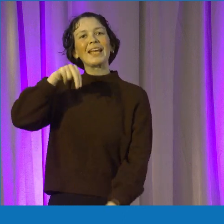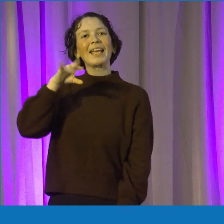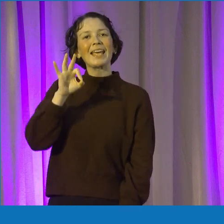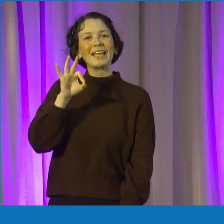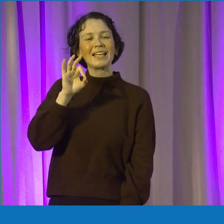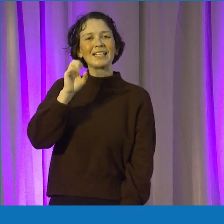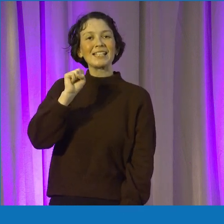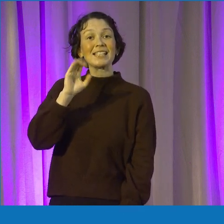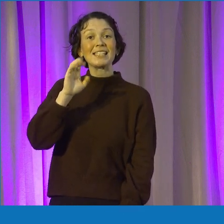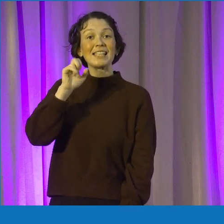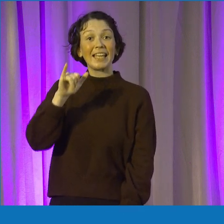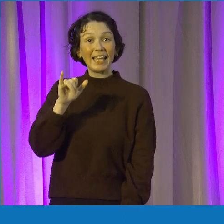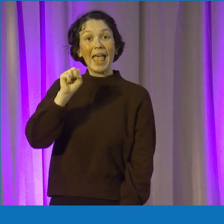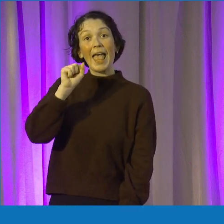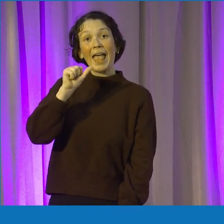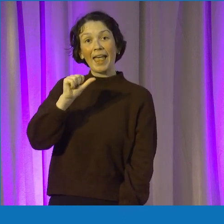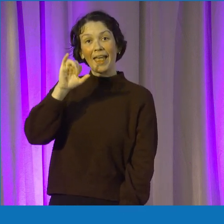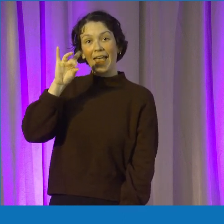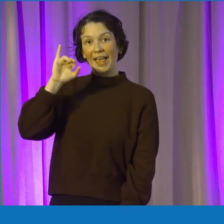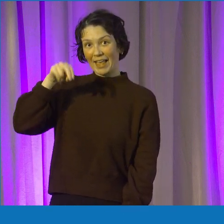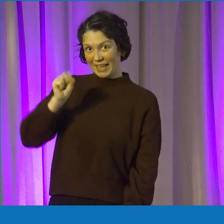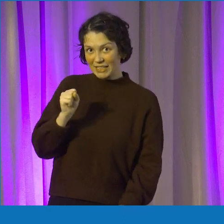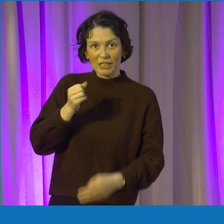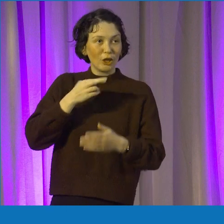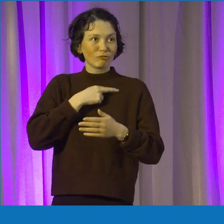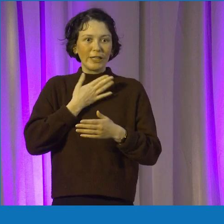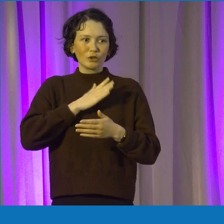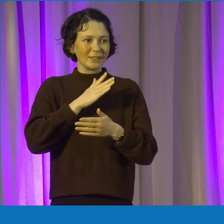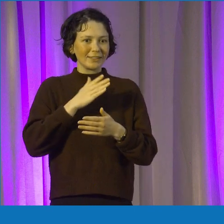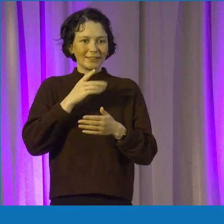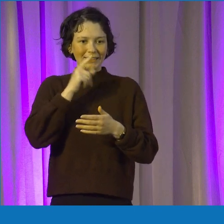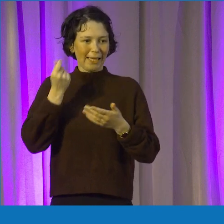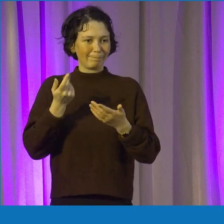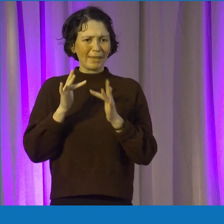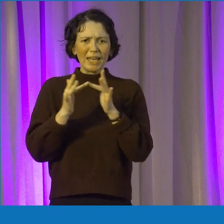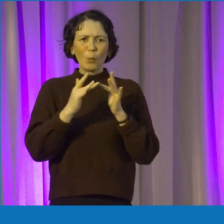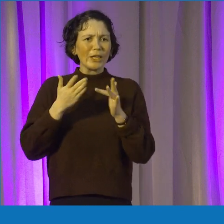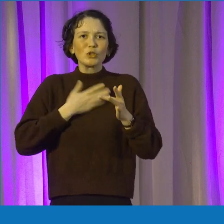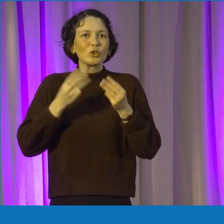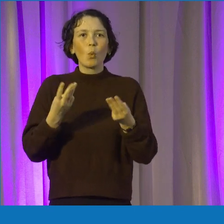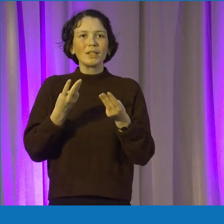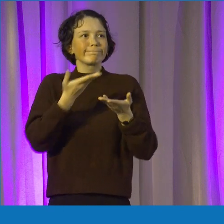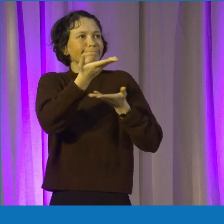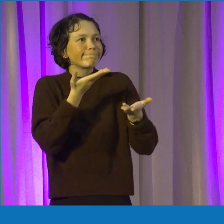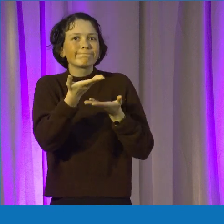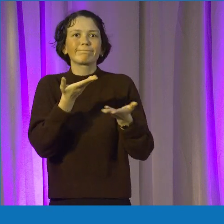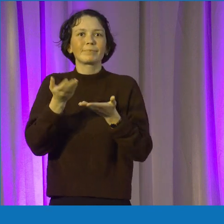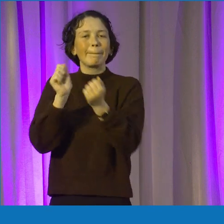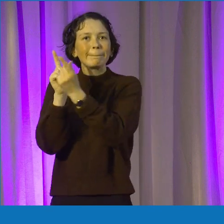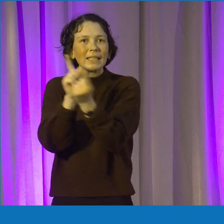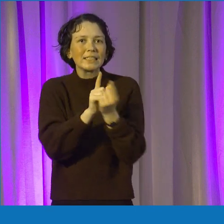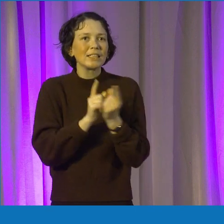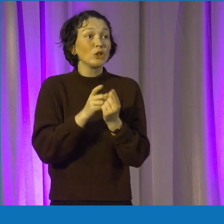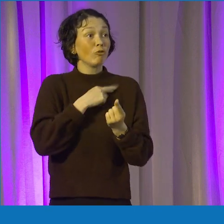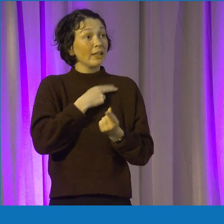networking as a non-transactional thing. You're just looking to add value and talk to people. What has your guys' experience been in networking in and